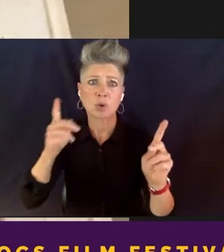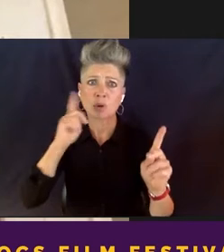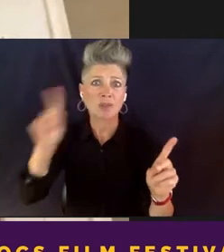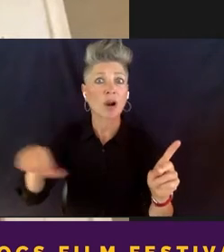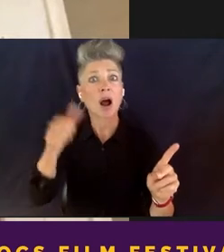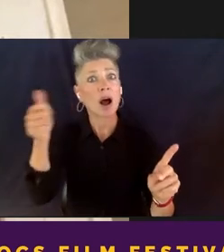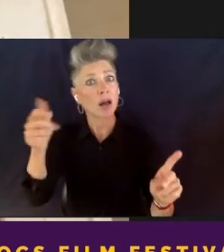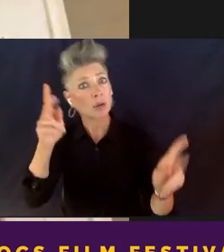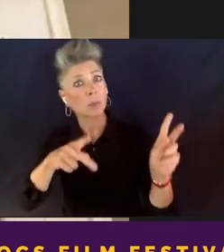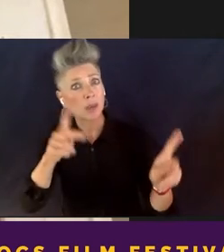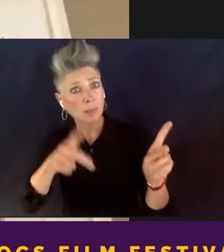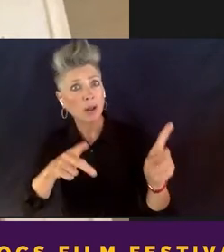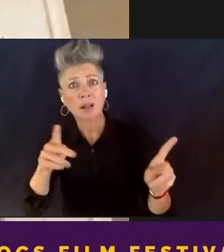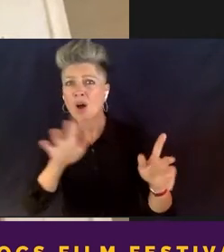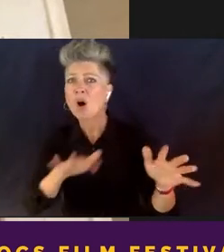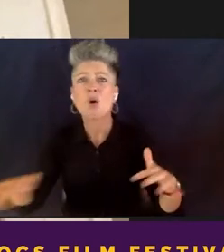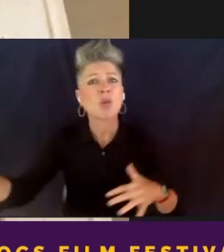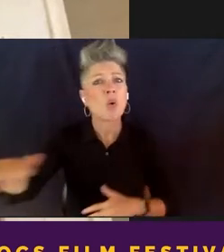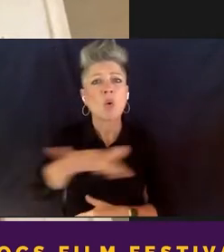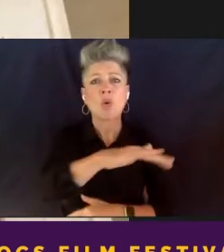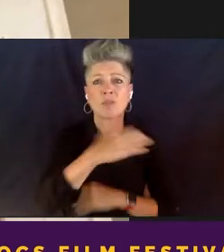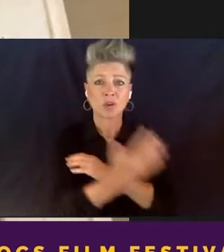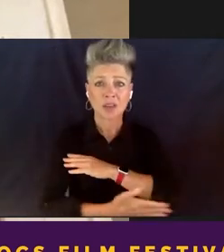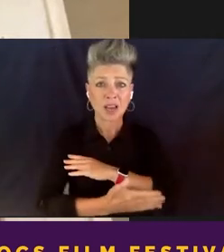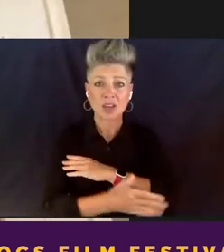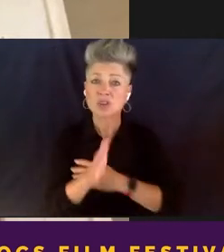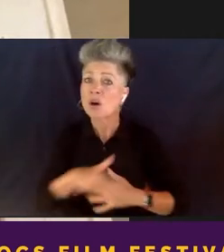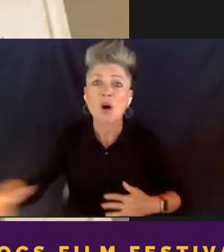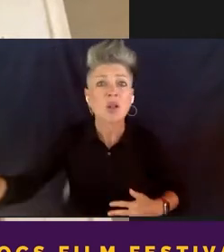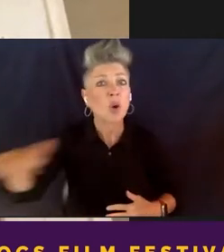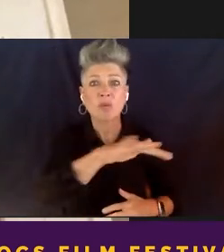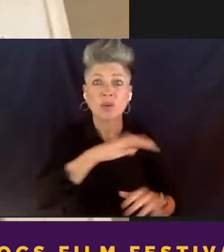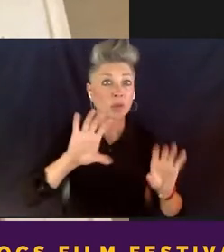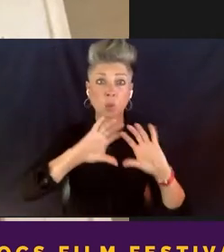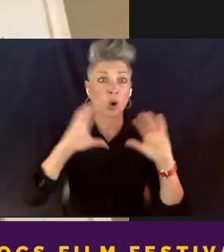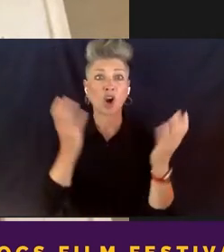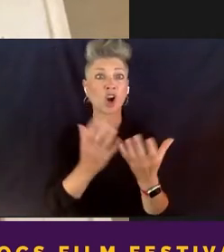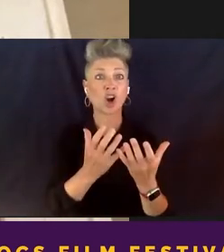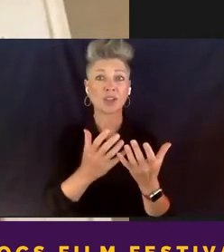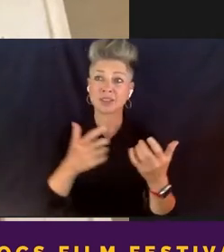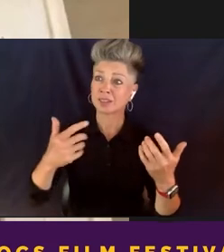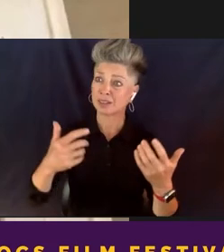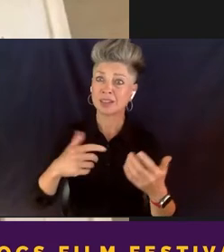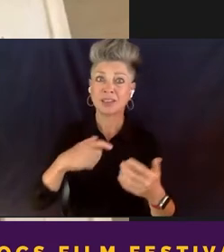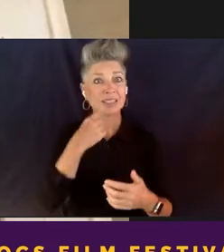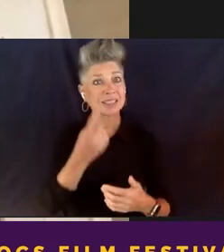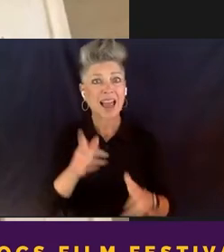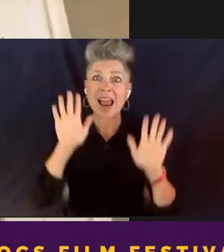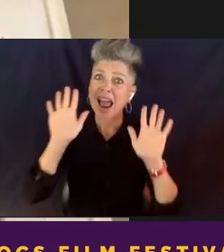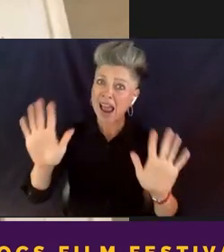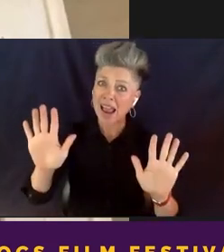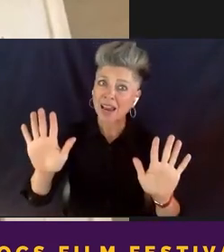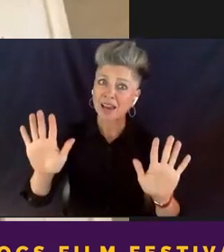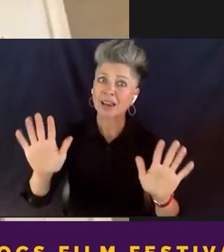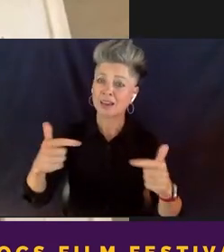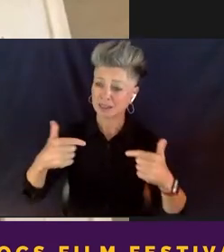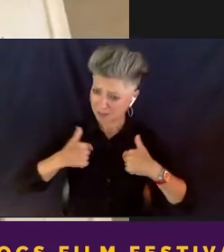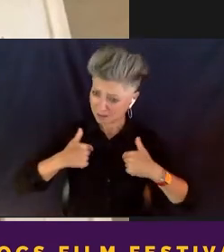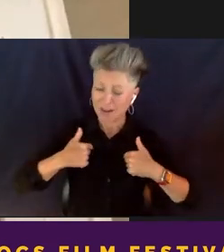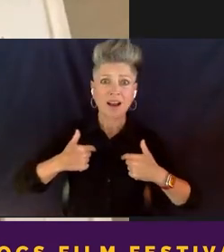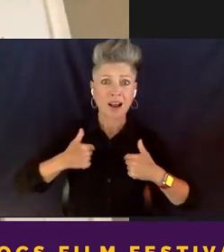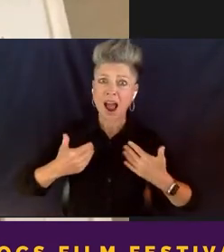individuals throughout the nation, throughout the world, throughout the globe and our earth to say that, Hey, I have a voice